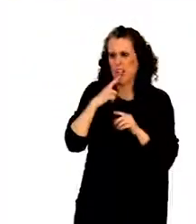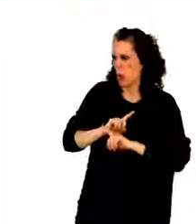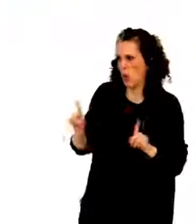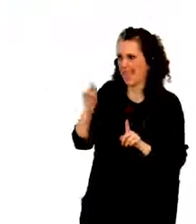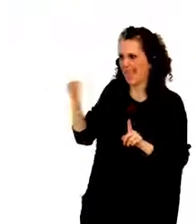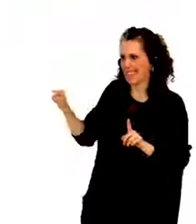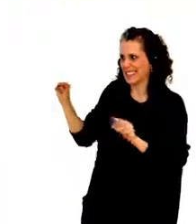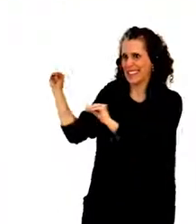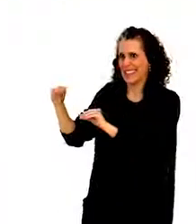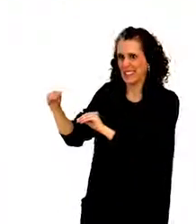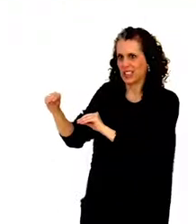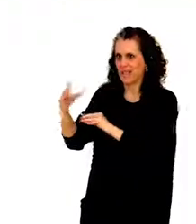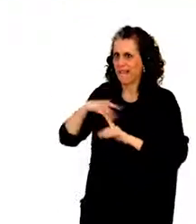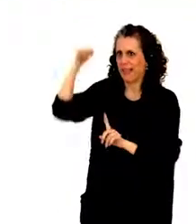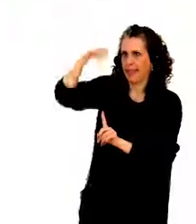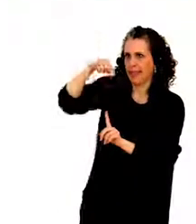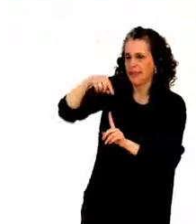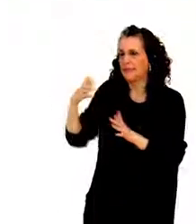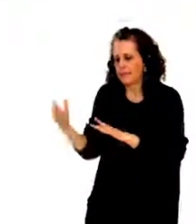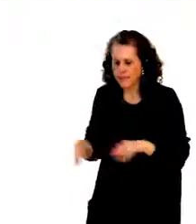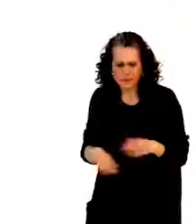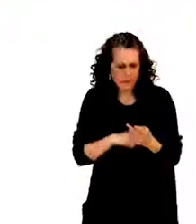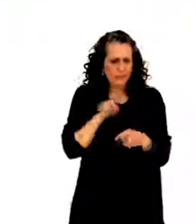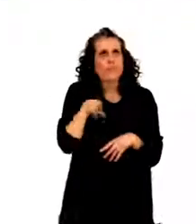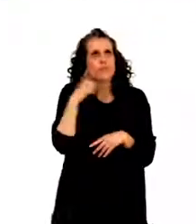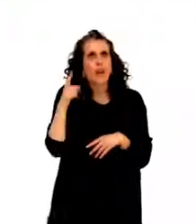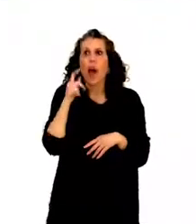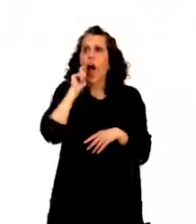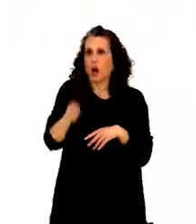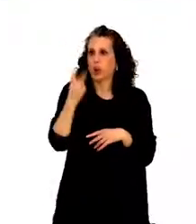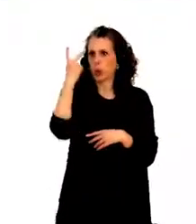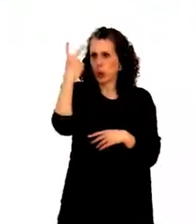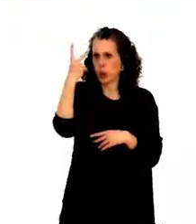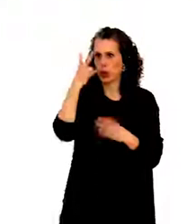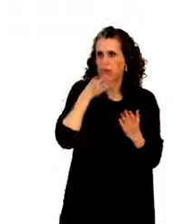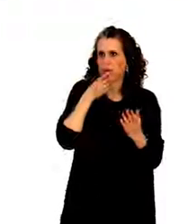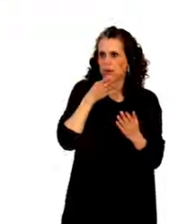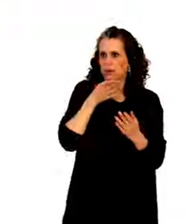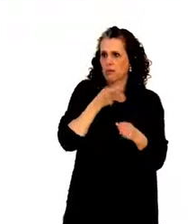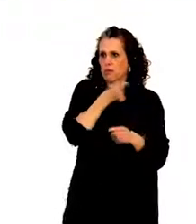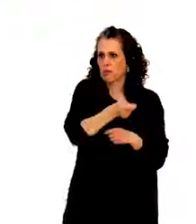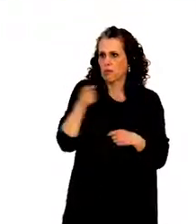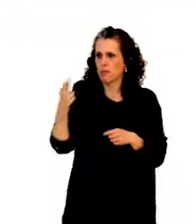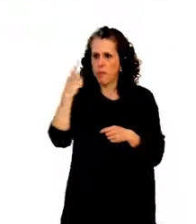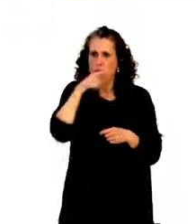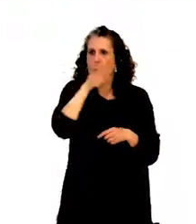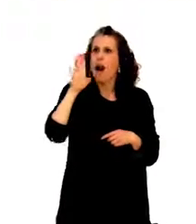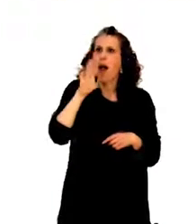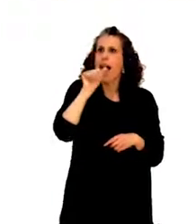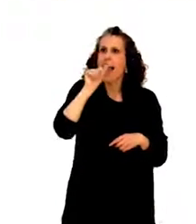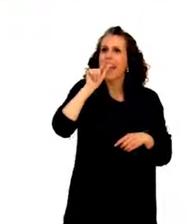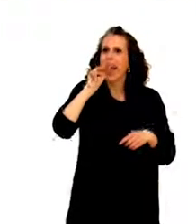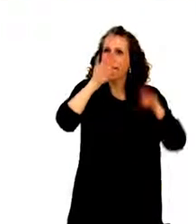Then we had two against Hungary. One was the case of a bancomat, the ATMs not being